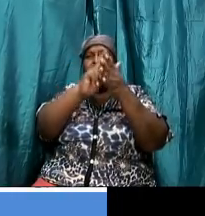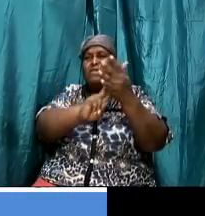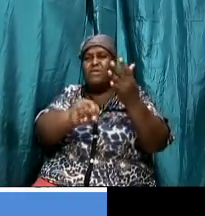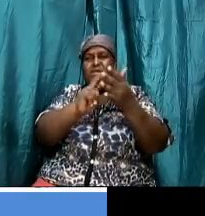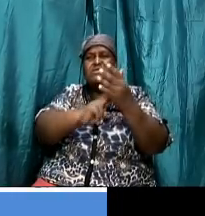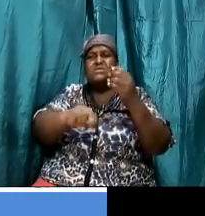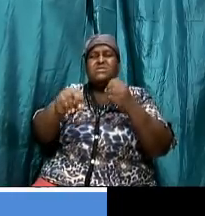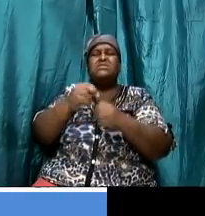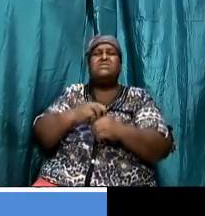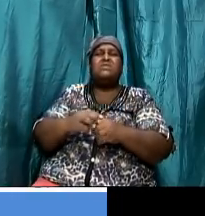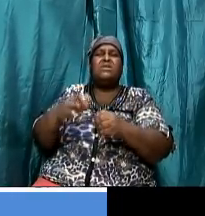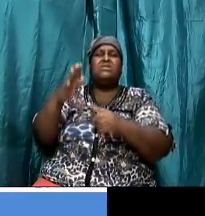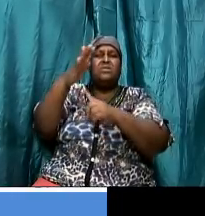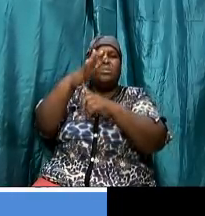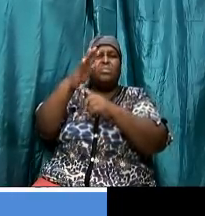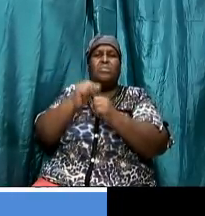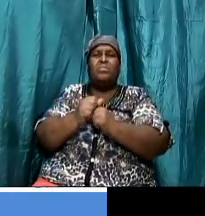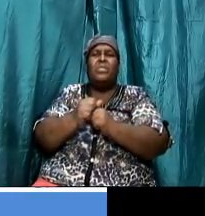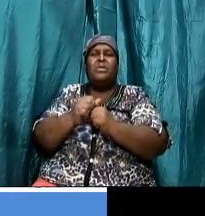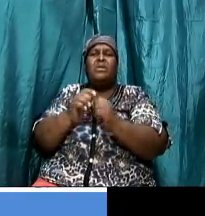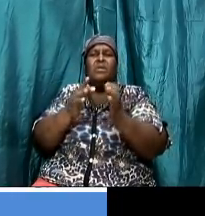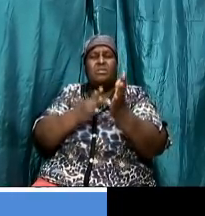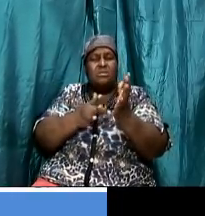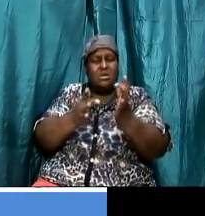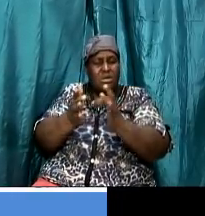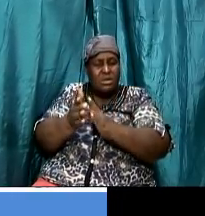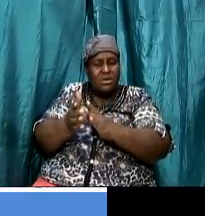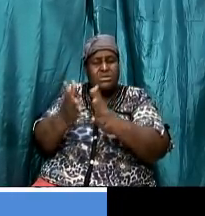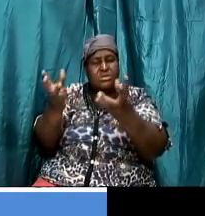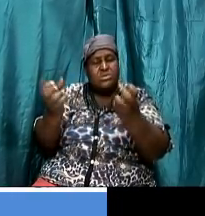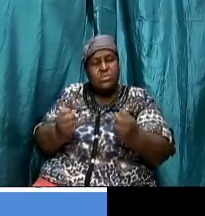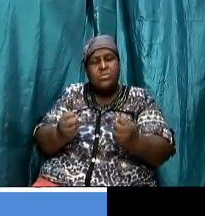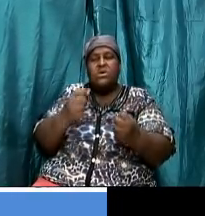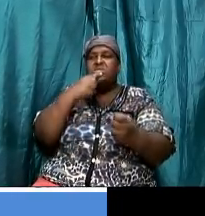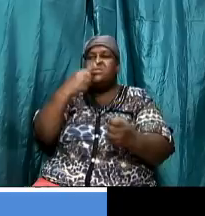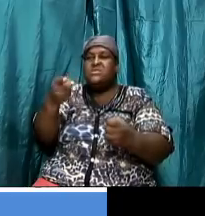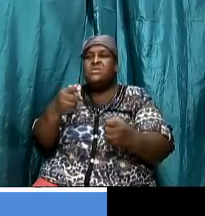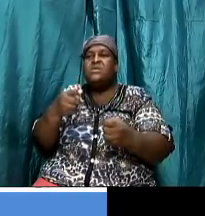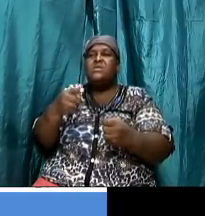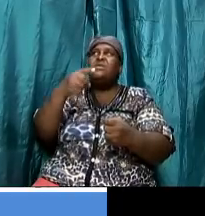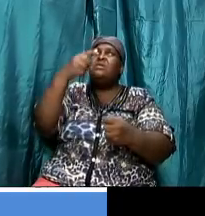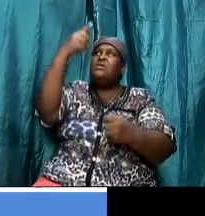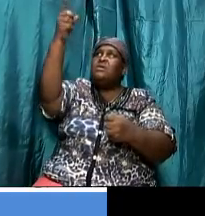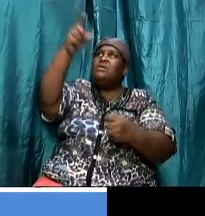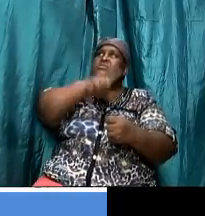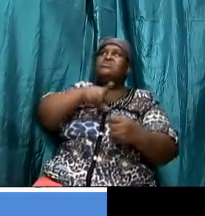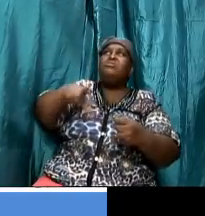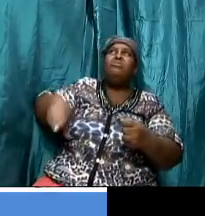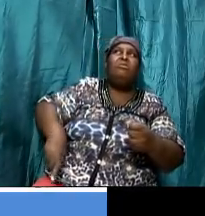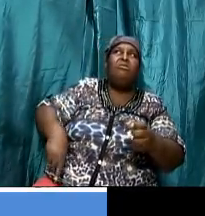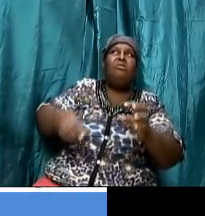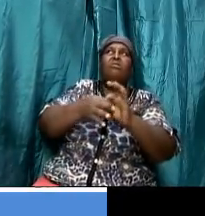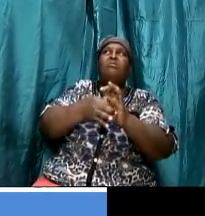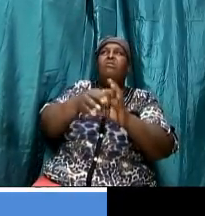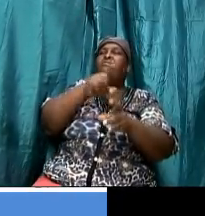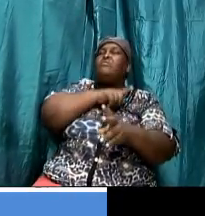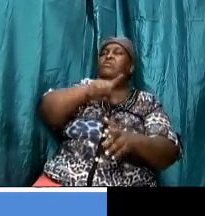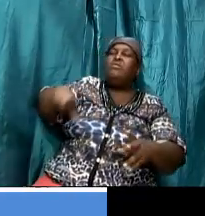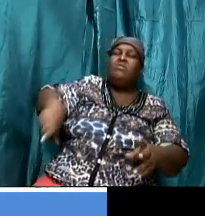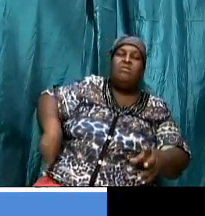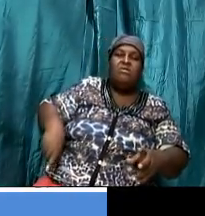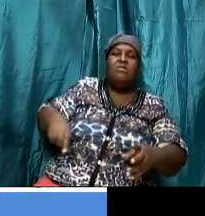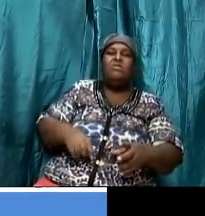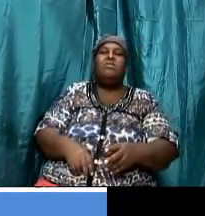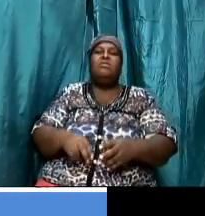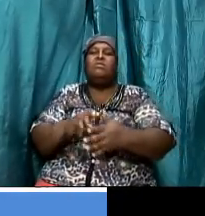up around the point that he is lord of lords amen so if read the earlier voice the earlier